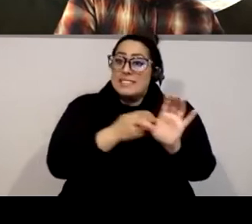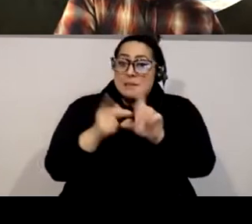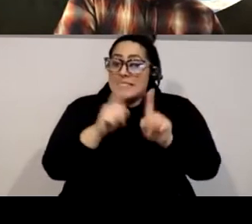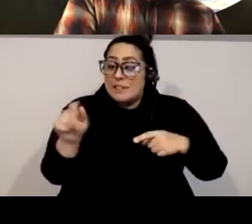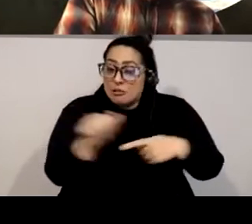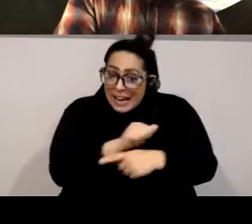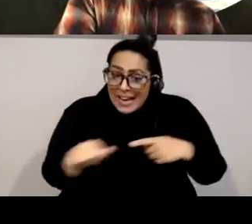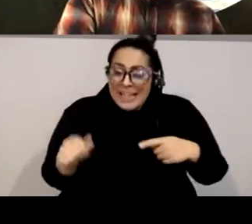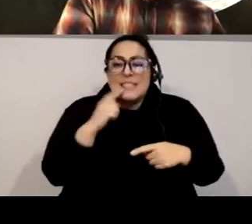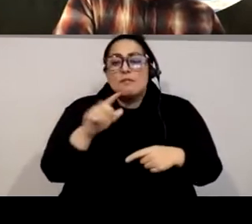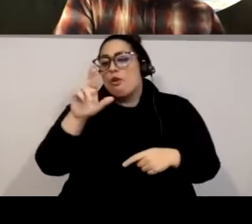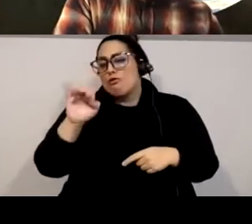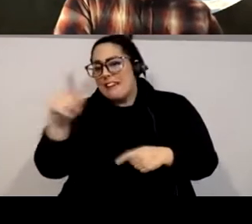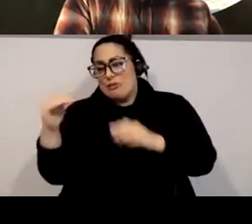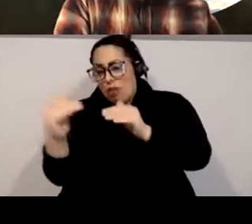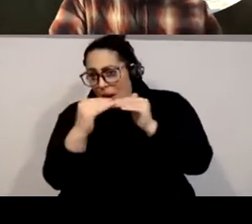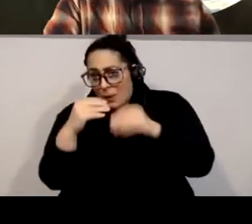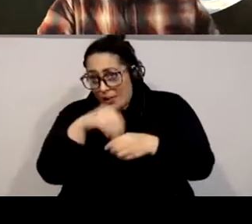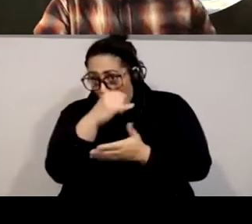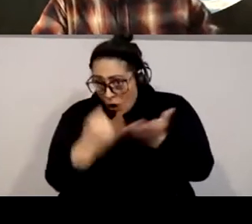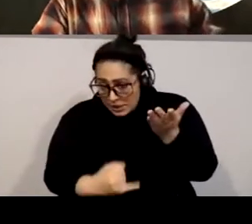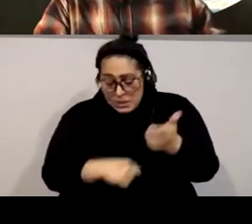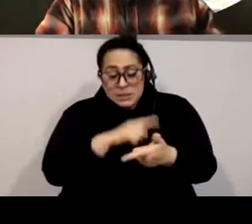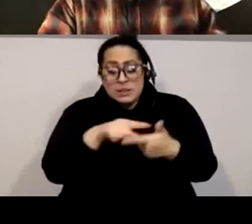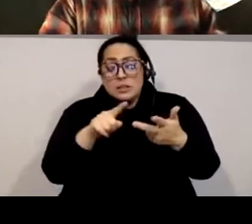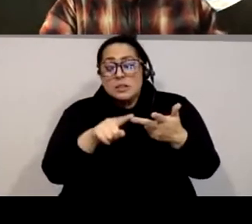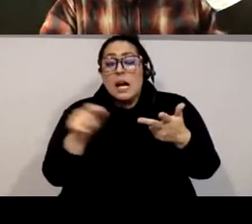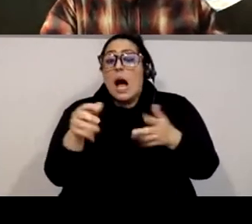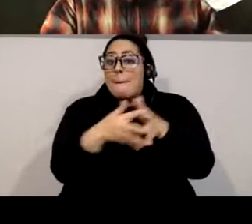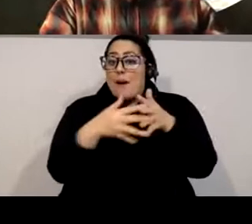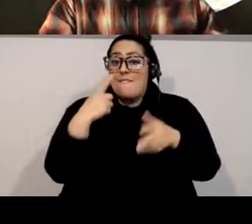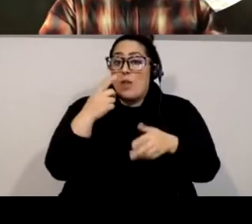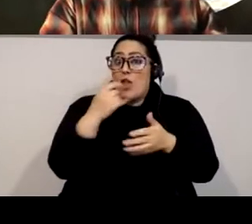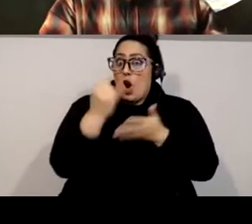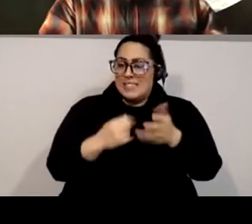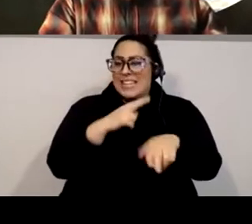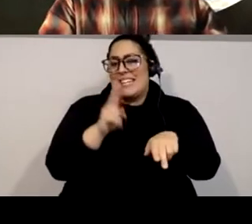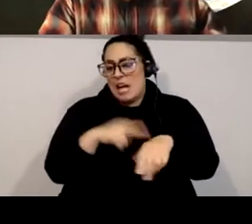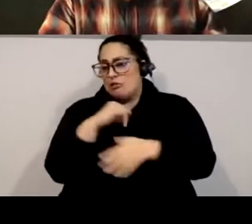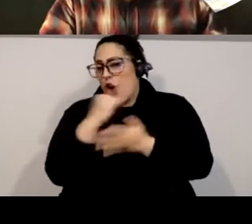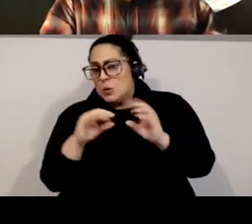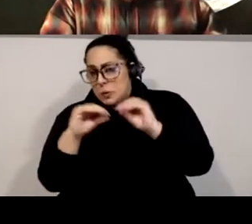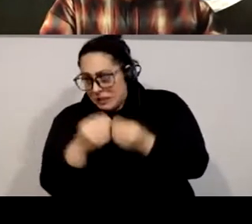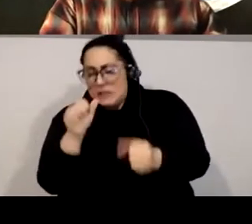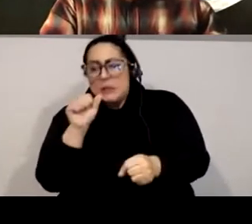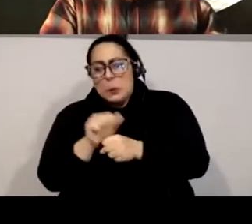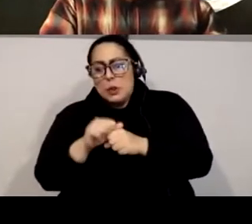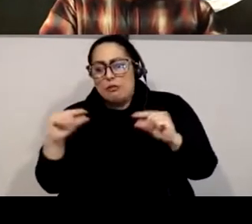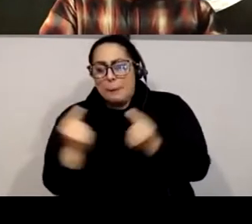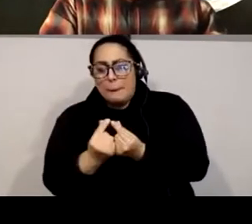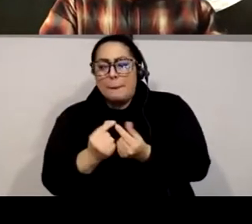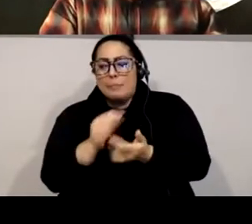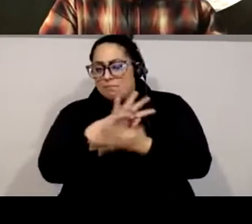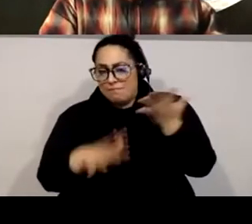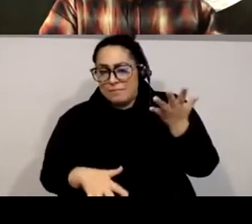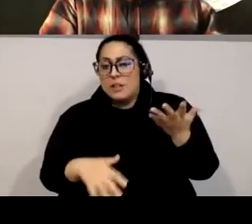Forwards Racial Equity in the Arts Innovation Labs and Americans for the Arts National Arts Service Organizations Working Group. And I'm just citing